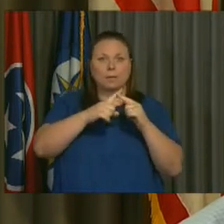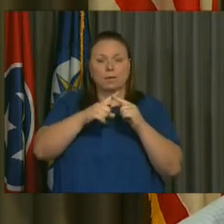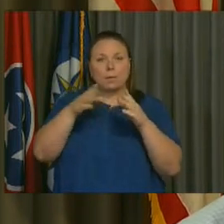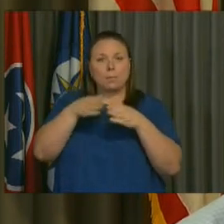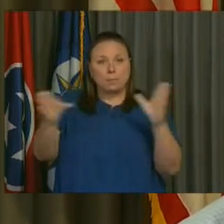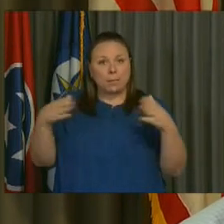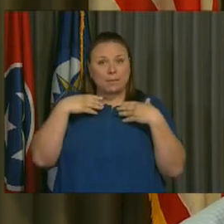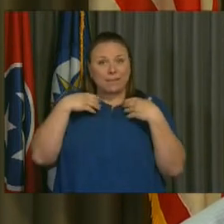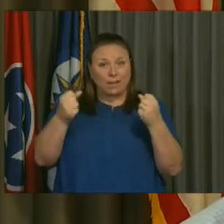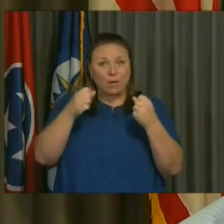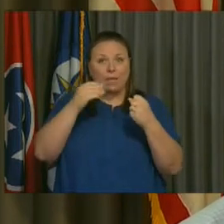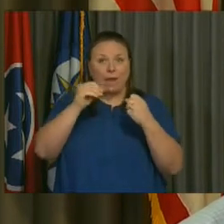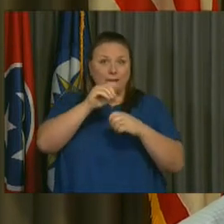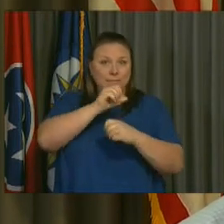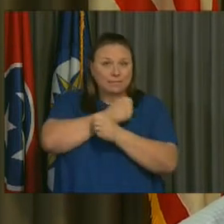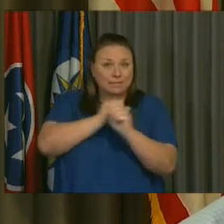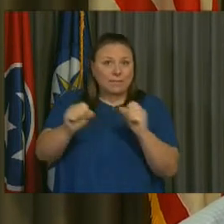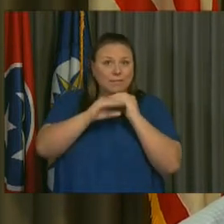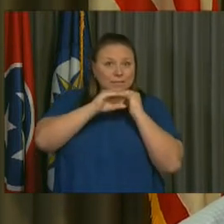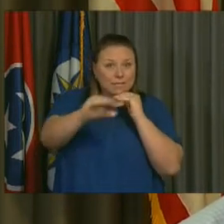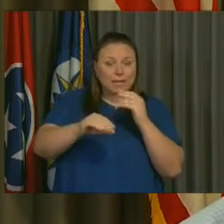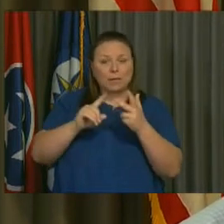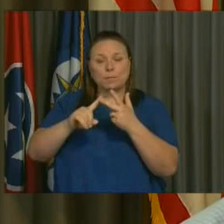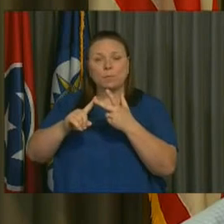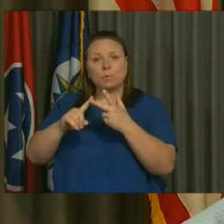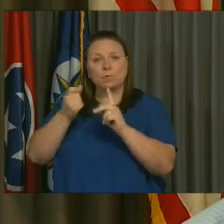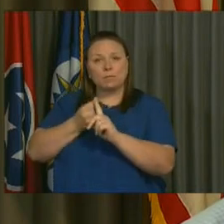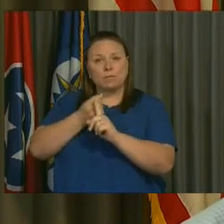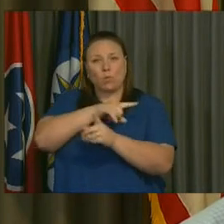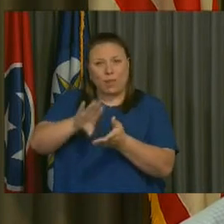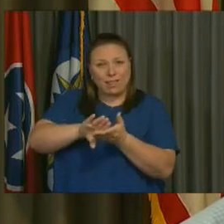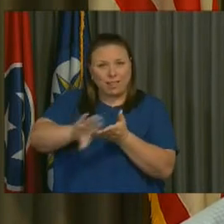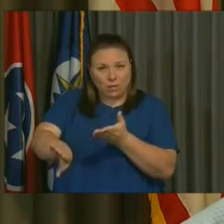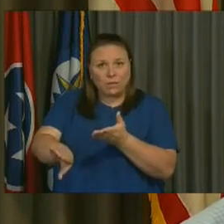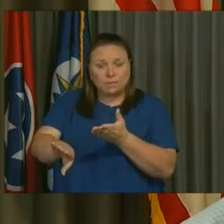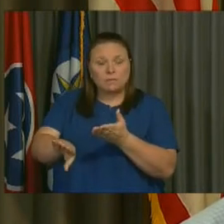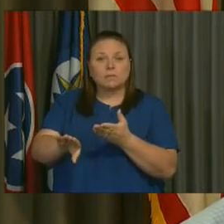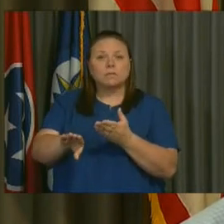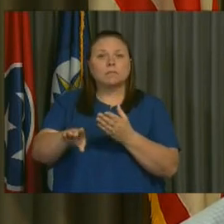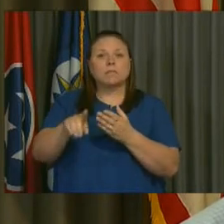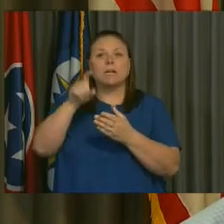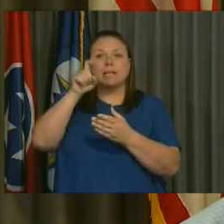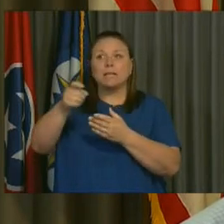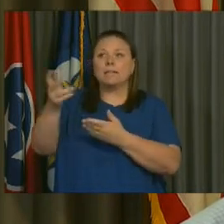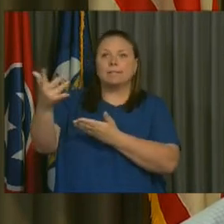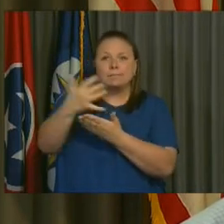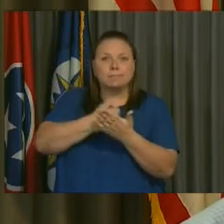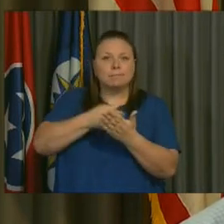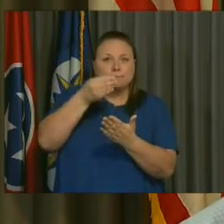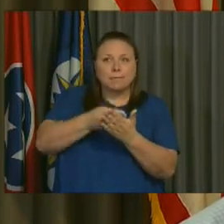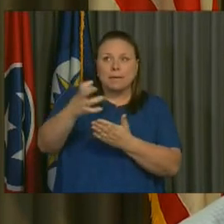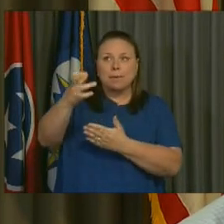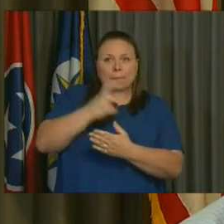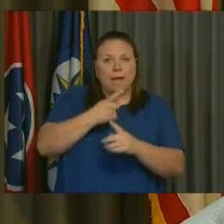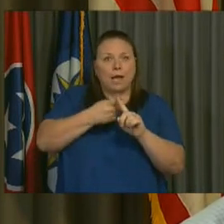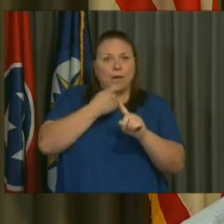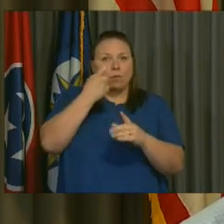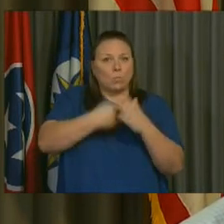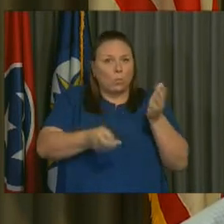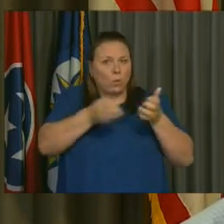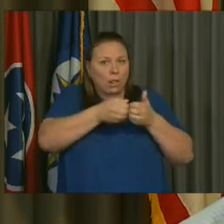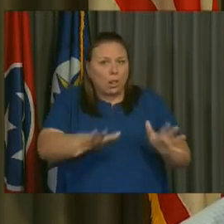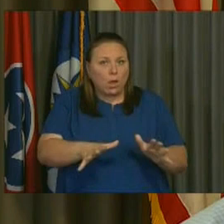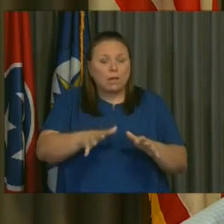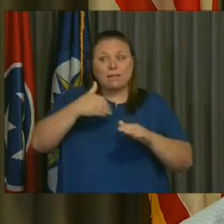and health stable, and to avoid layoffs of employees, to replenish our missing cash reserves, and to have the